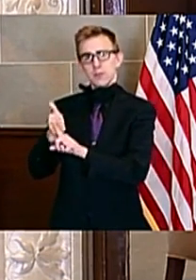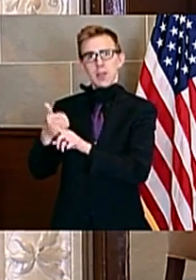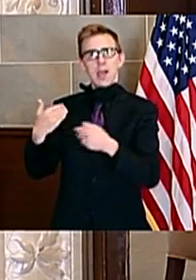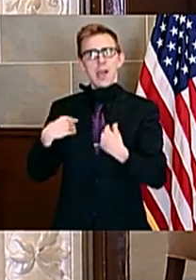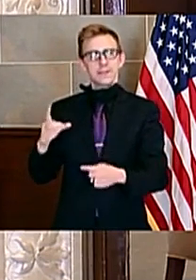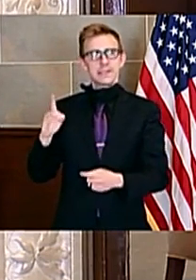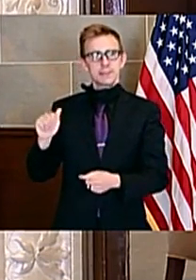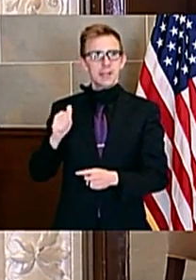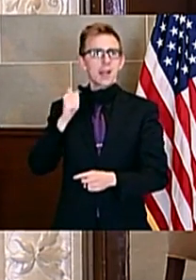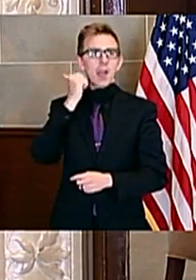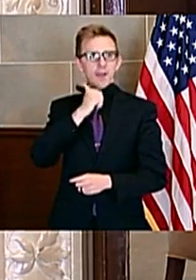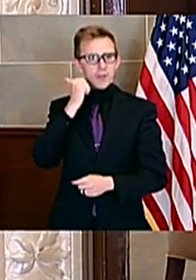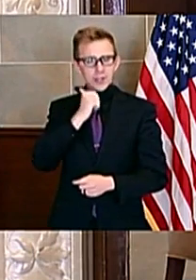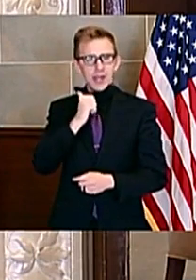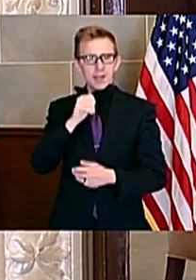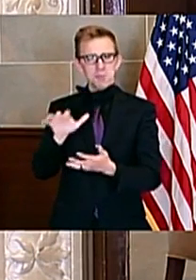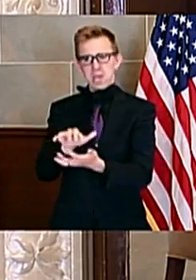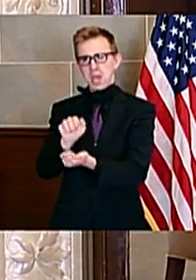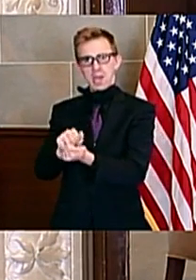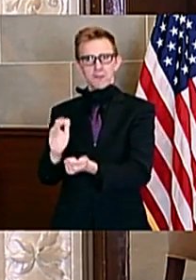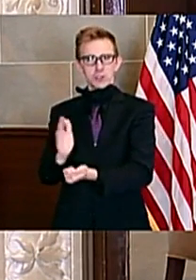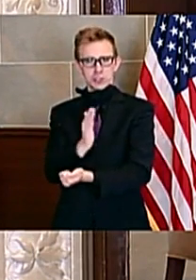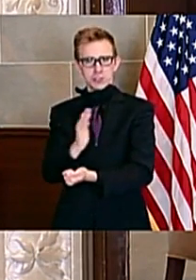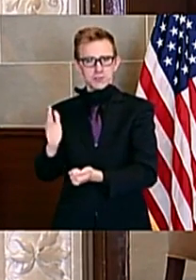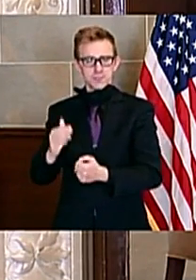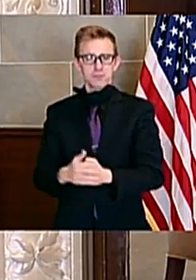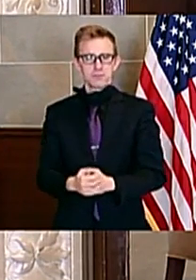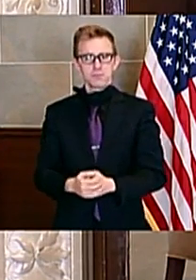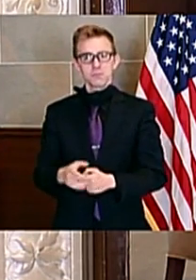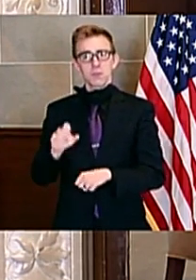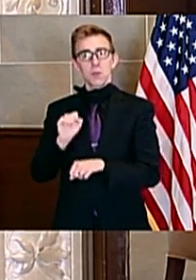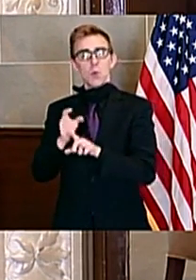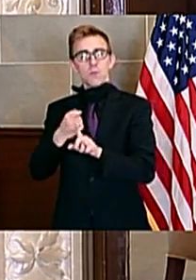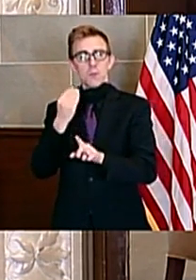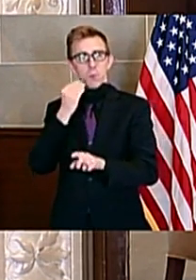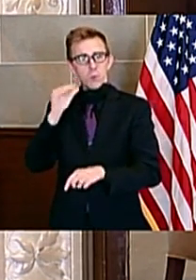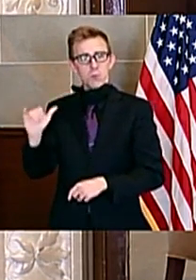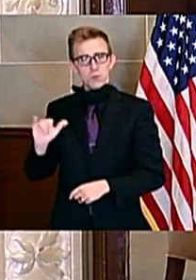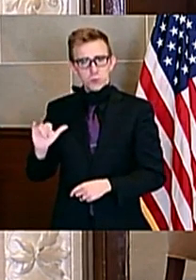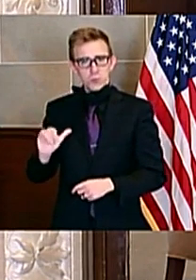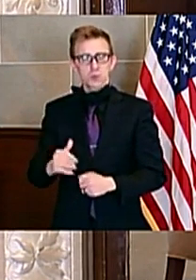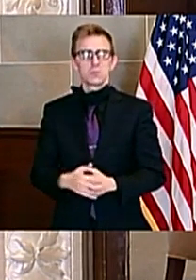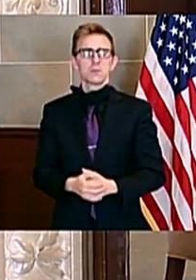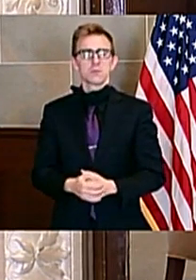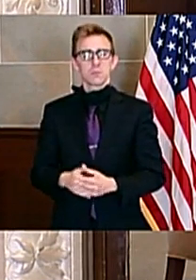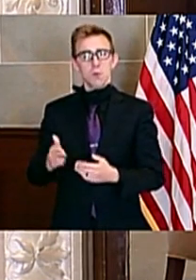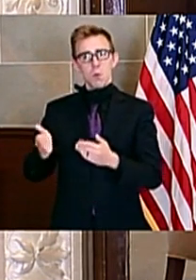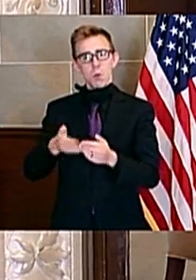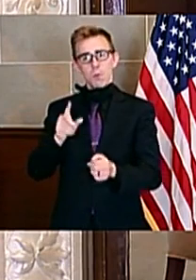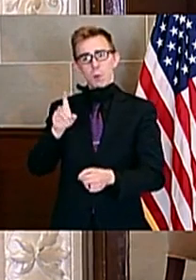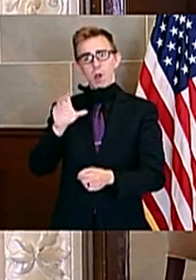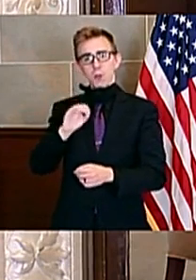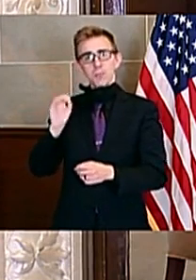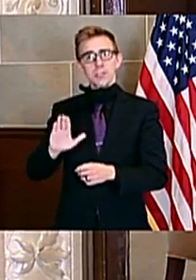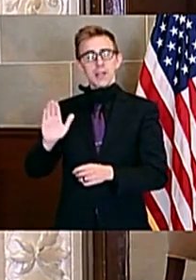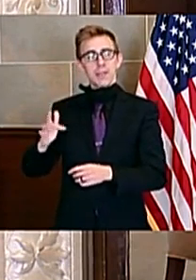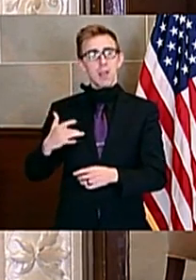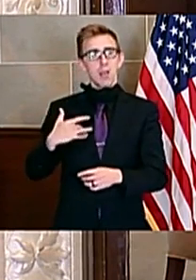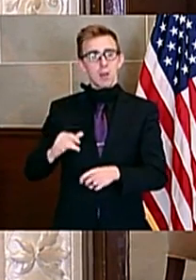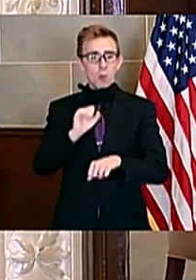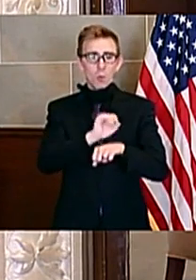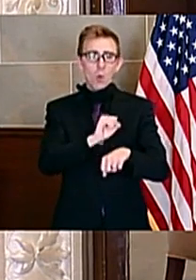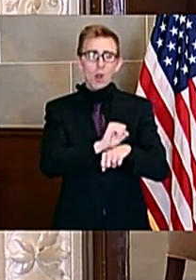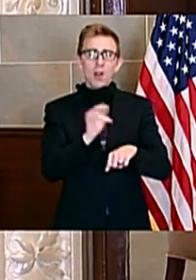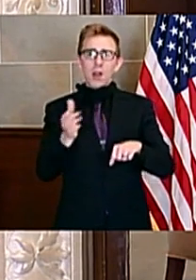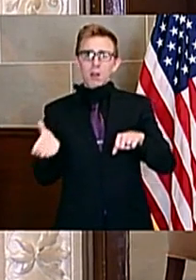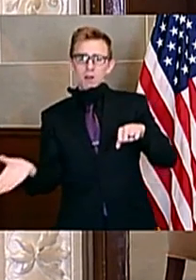each day on average while working remotely. That's nearly 100% of their normal workload, and